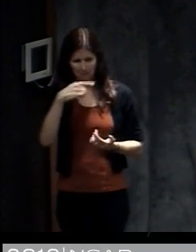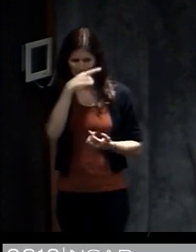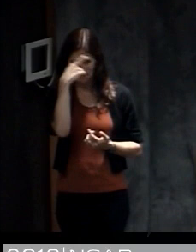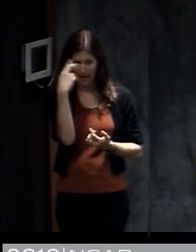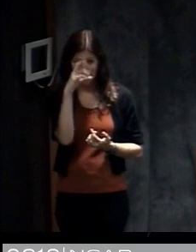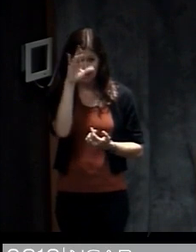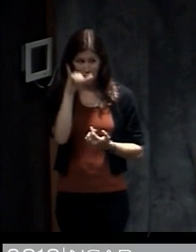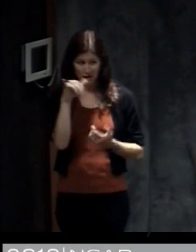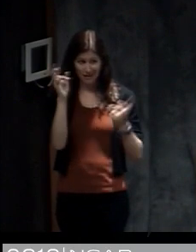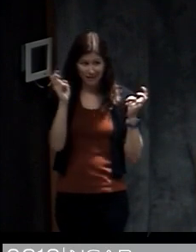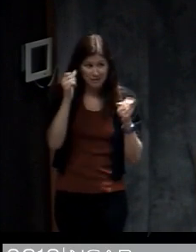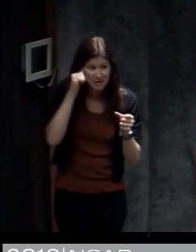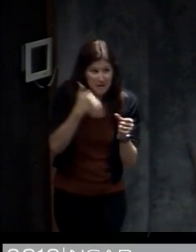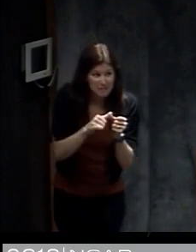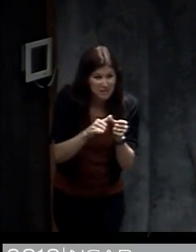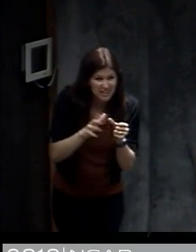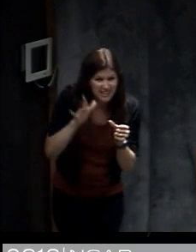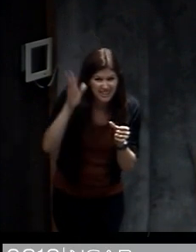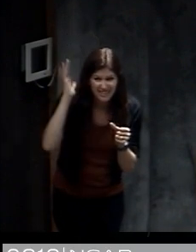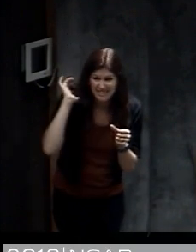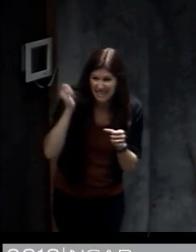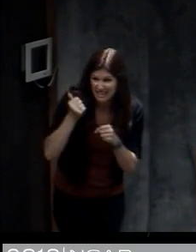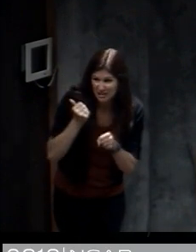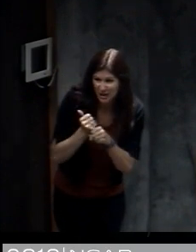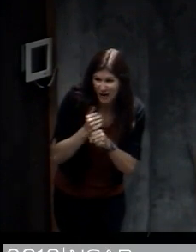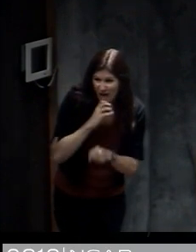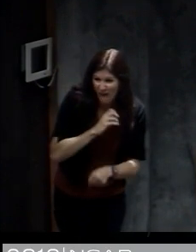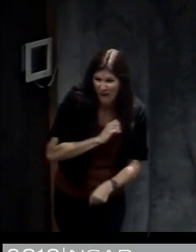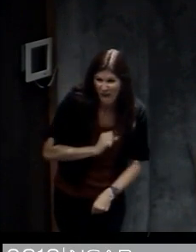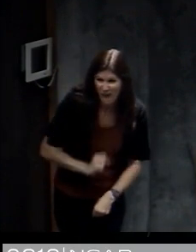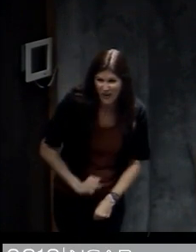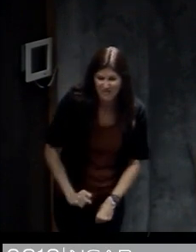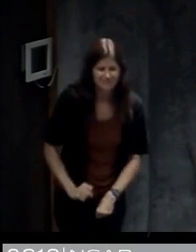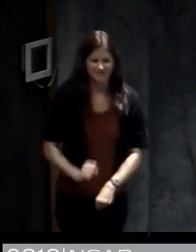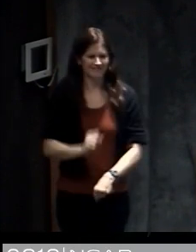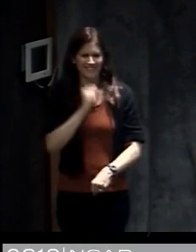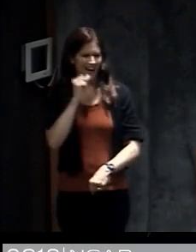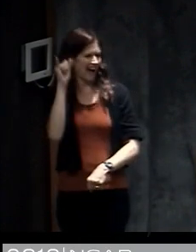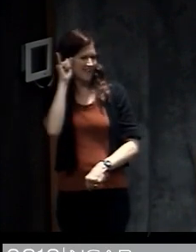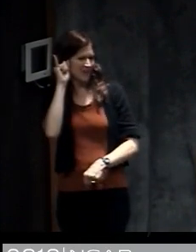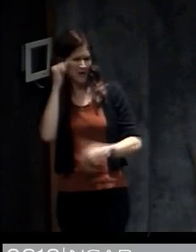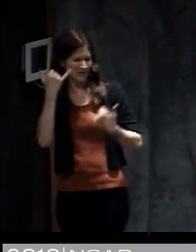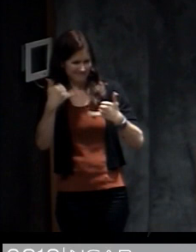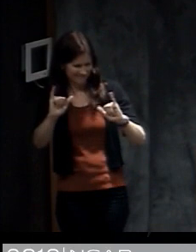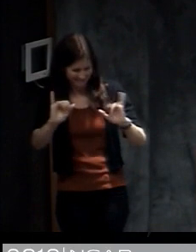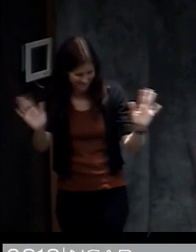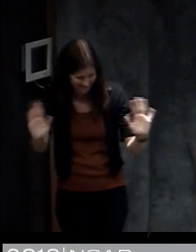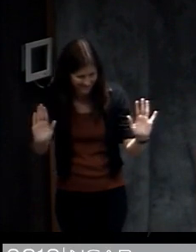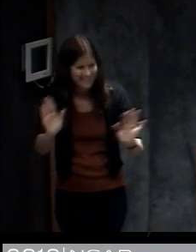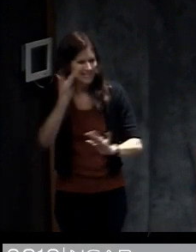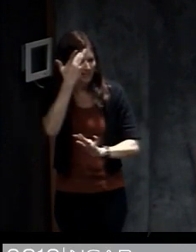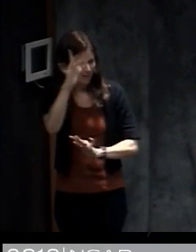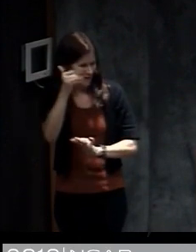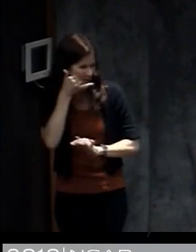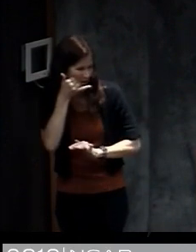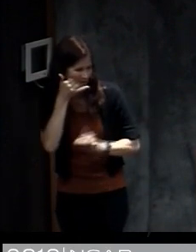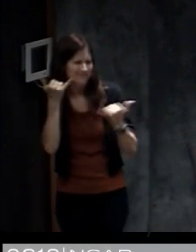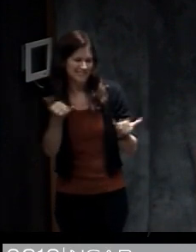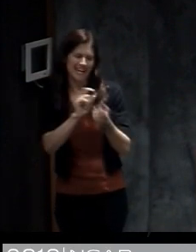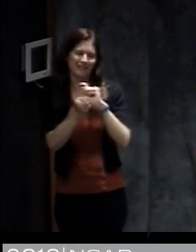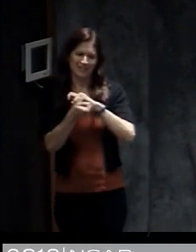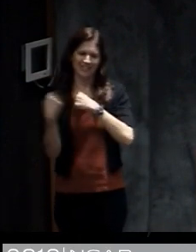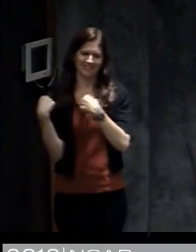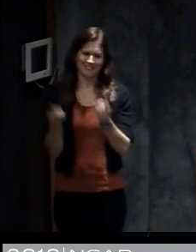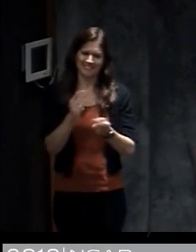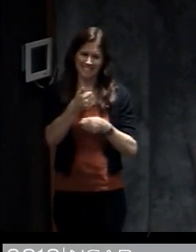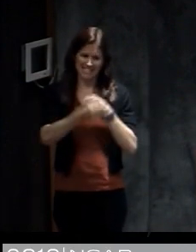remember back in those days, 10 years ago, before most people had smartphones. So there were still a few people using those. Of course, this has changed a lot in the last